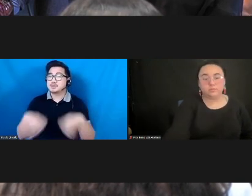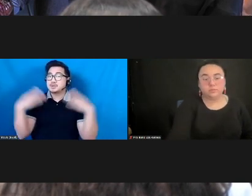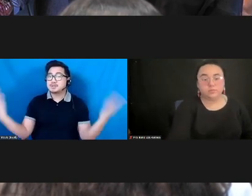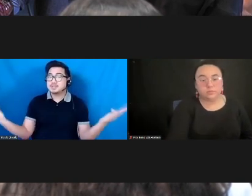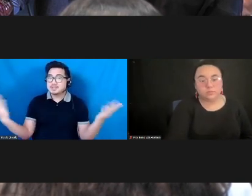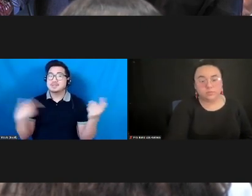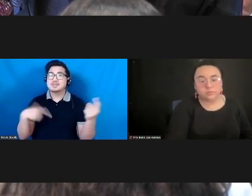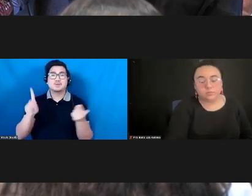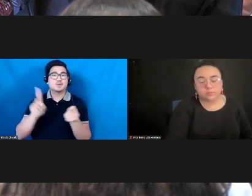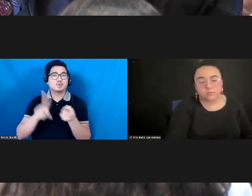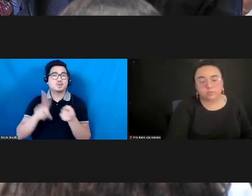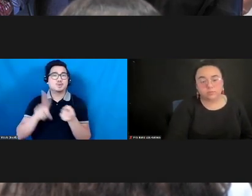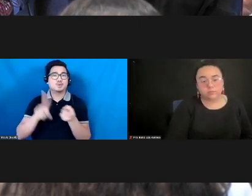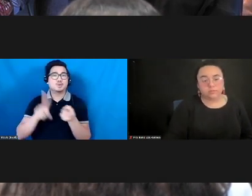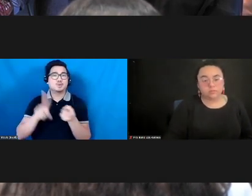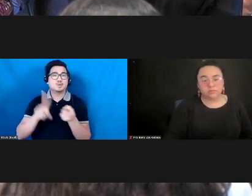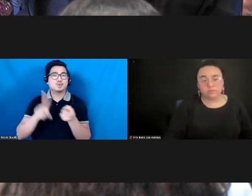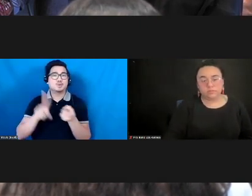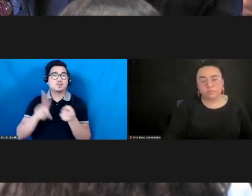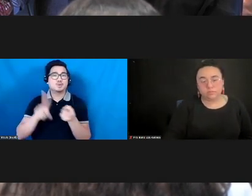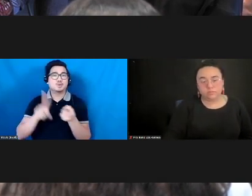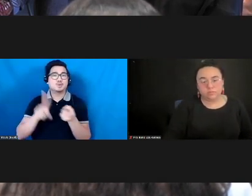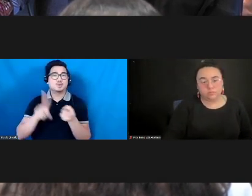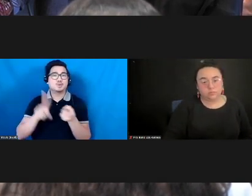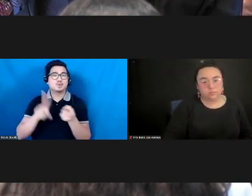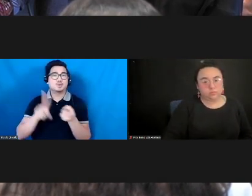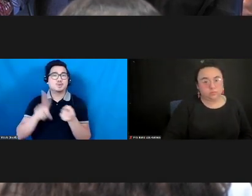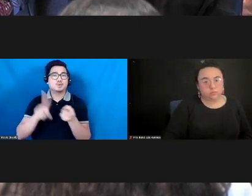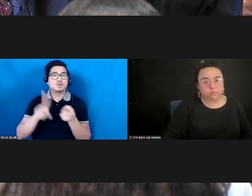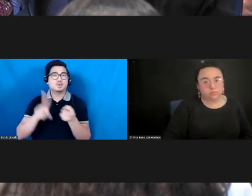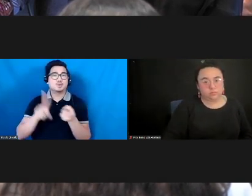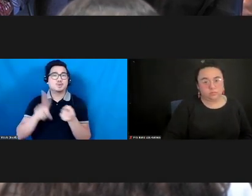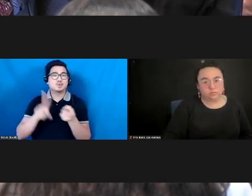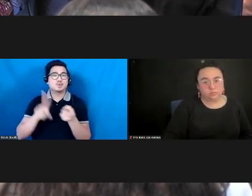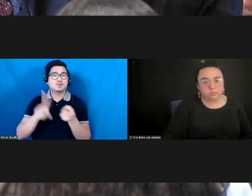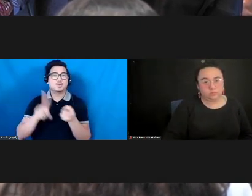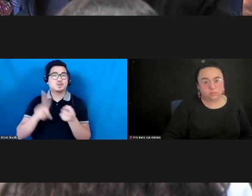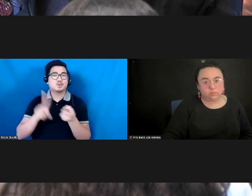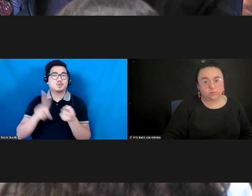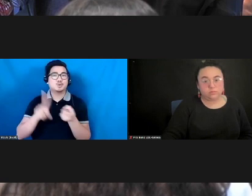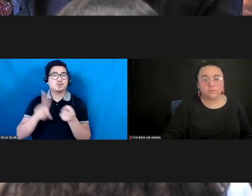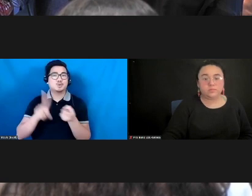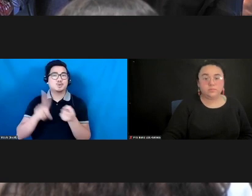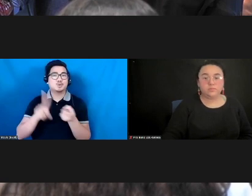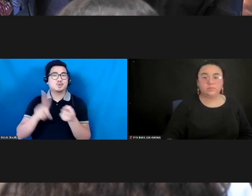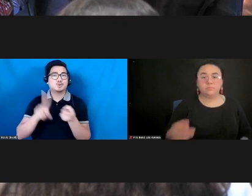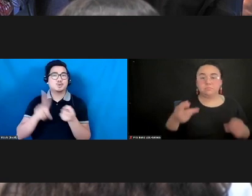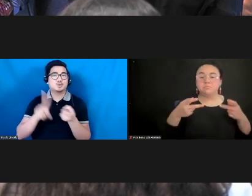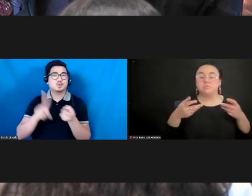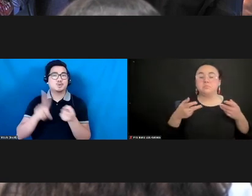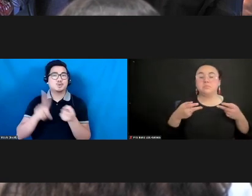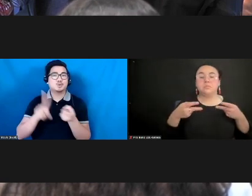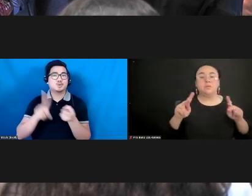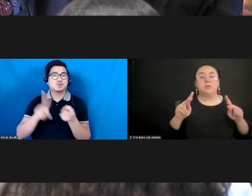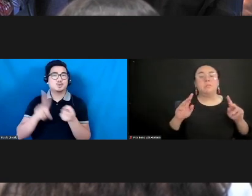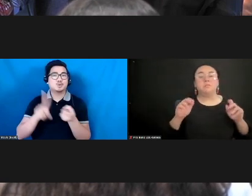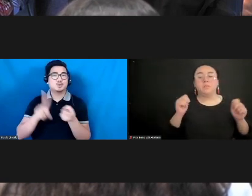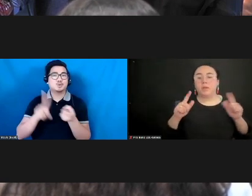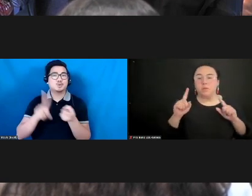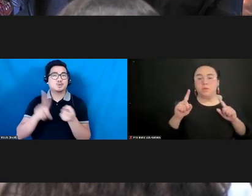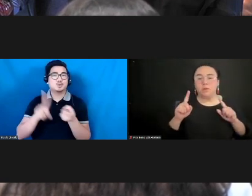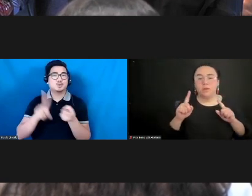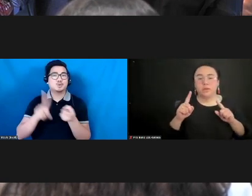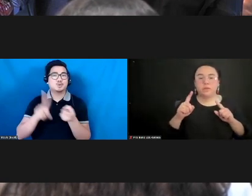and we would invite any of you in the listening circle who have anything to be able to share to feel free to take an empty seat.